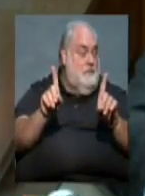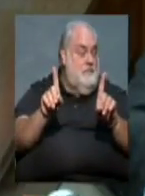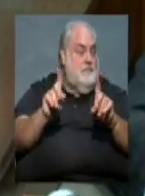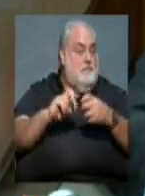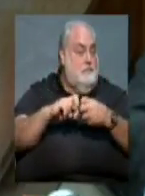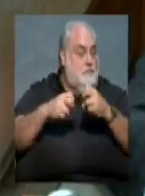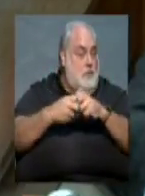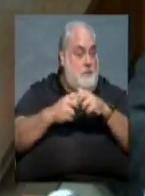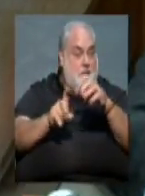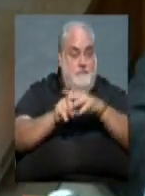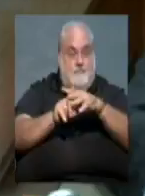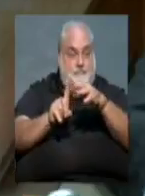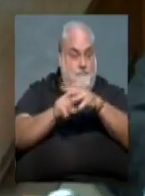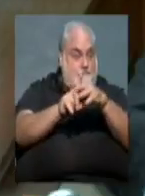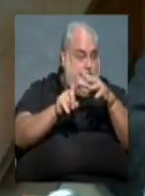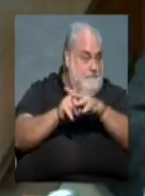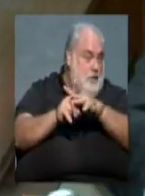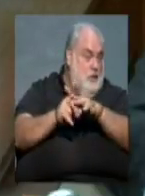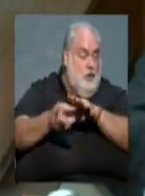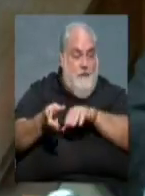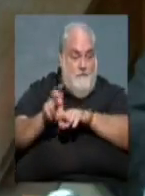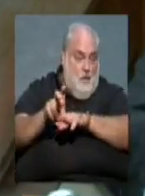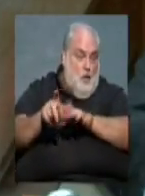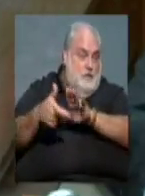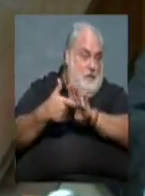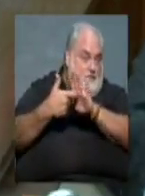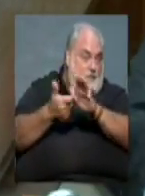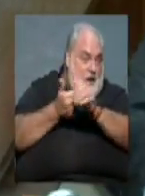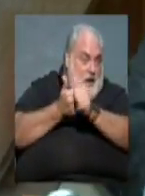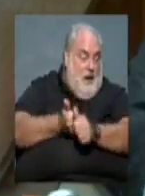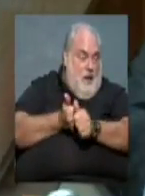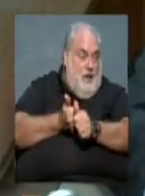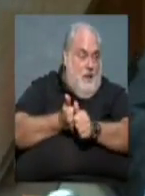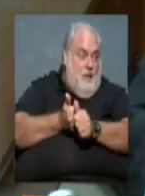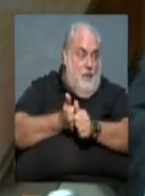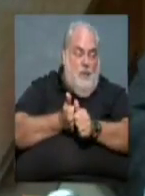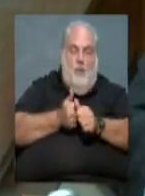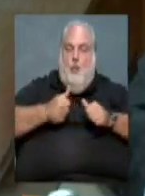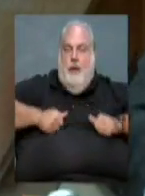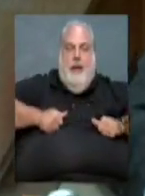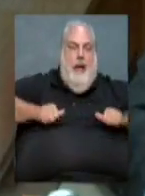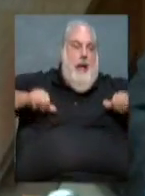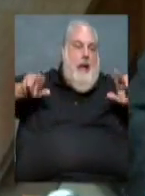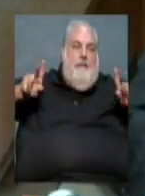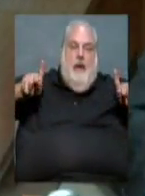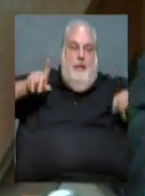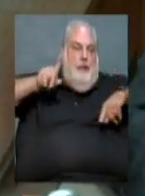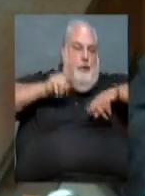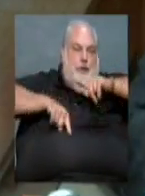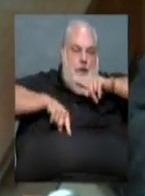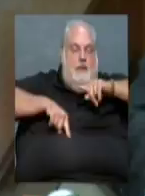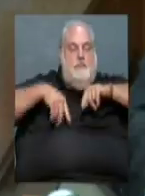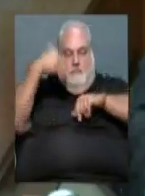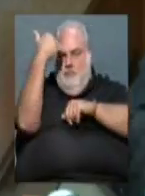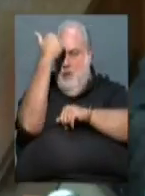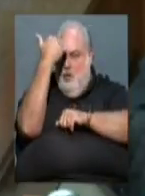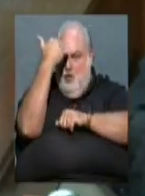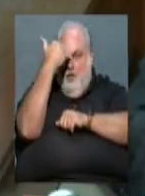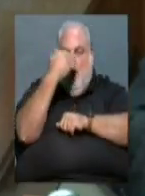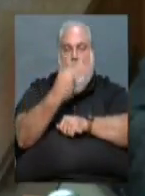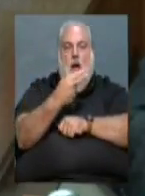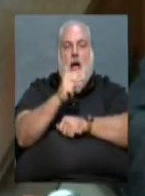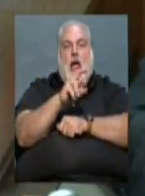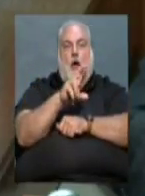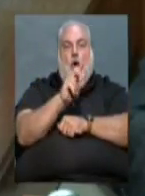problems that arose in trying to enforce that, I think we just finally gave up. I know that when Harold